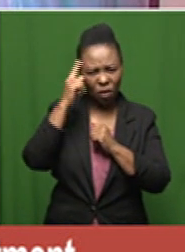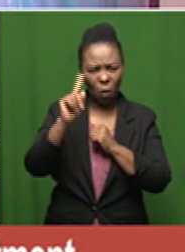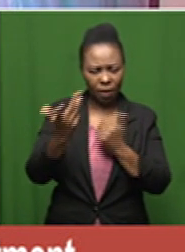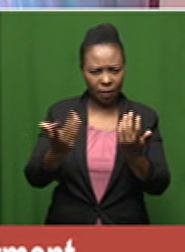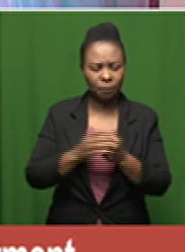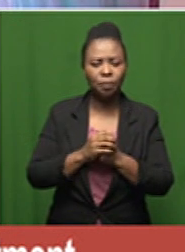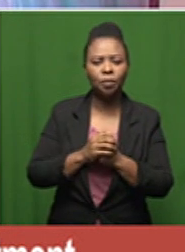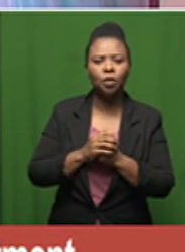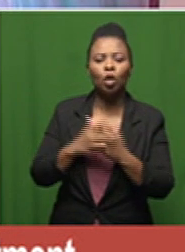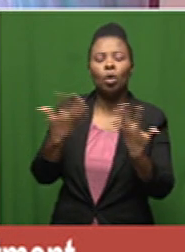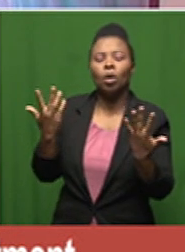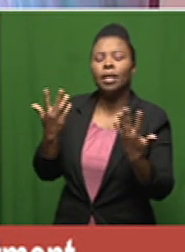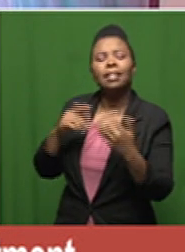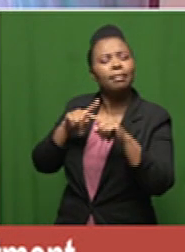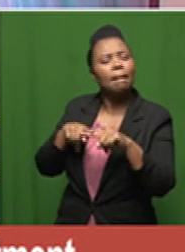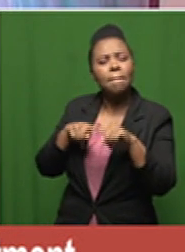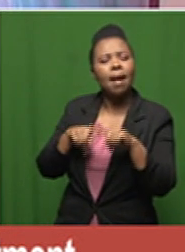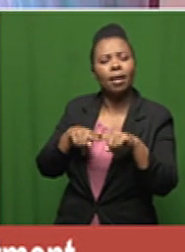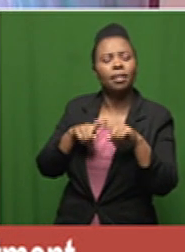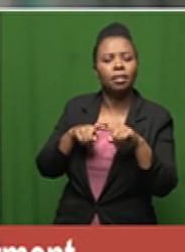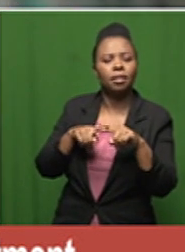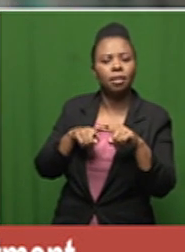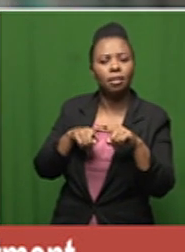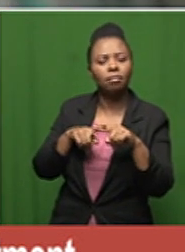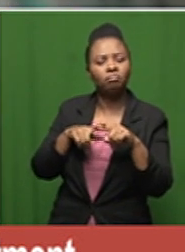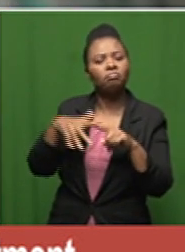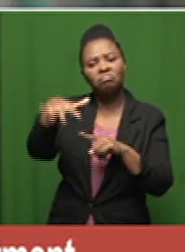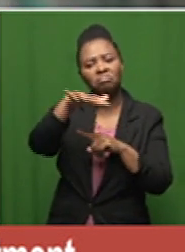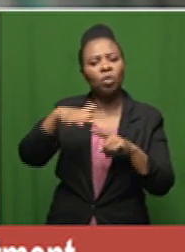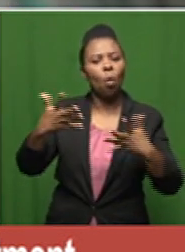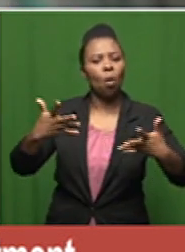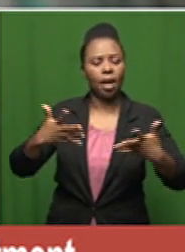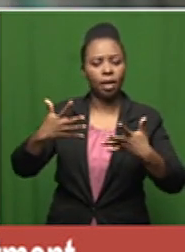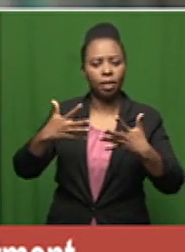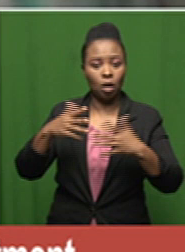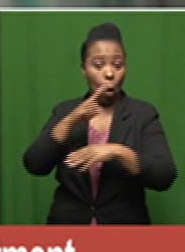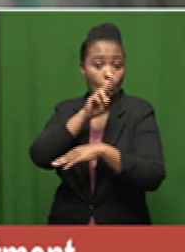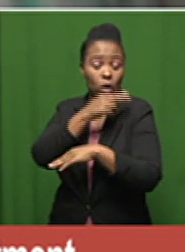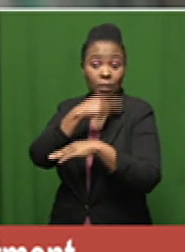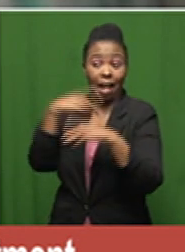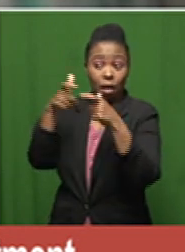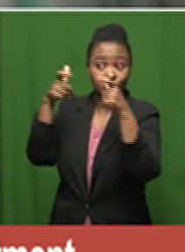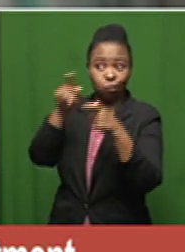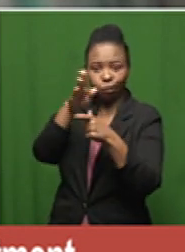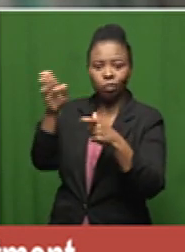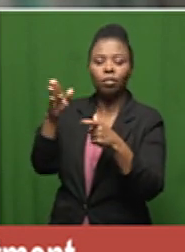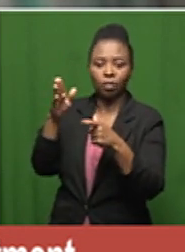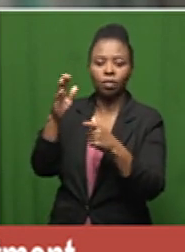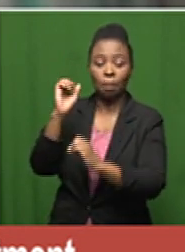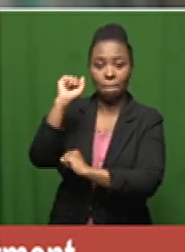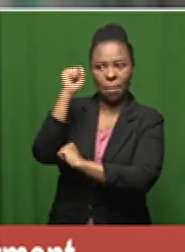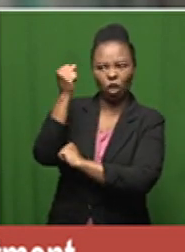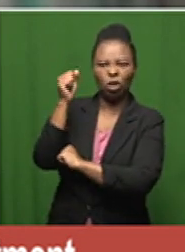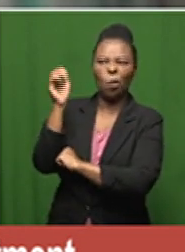depends where you are in the large hospitals we have machines that are able to produce